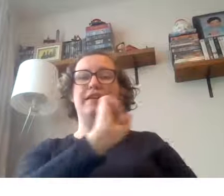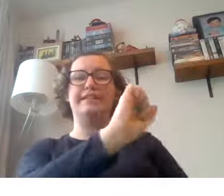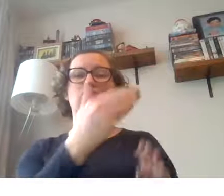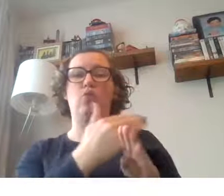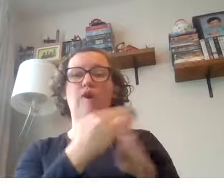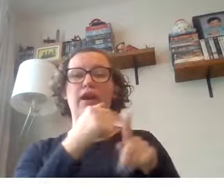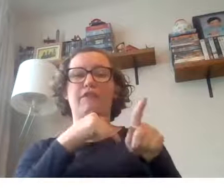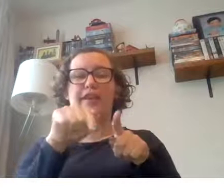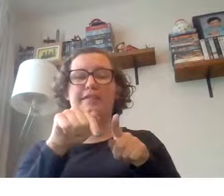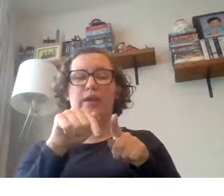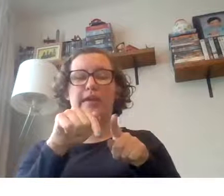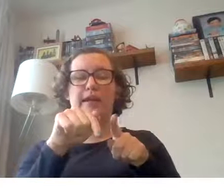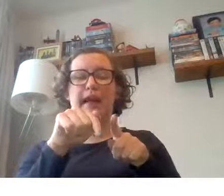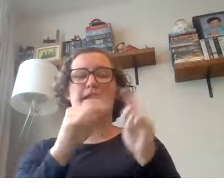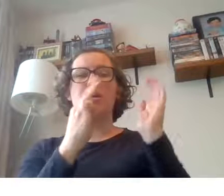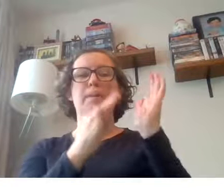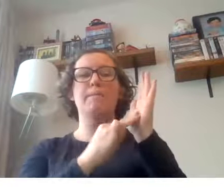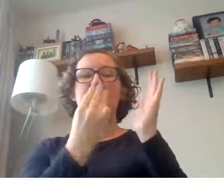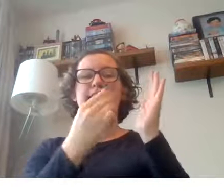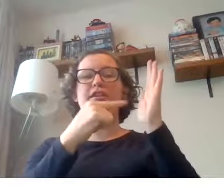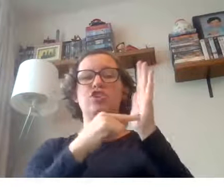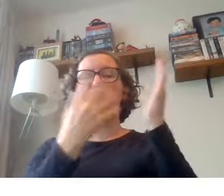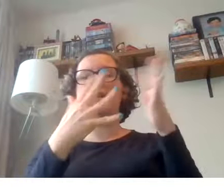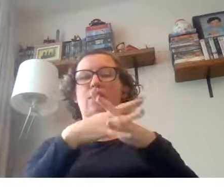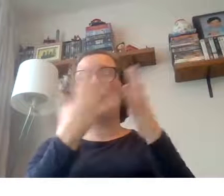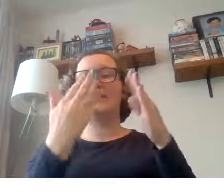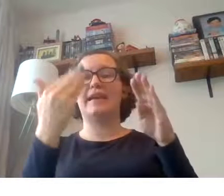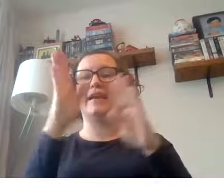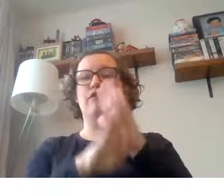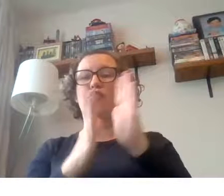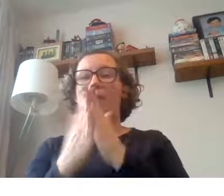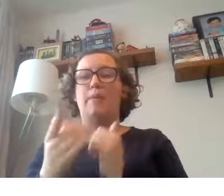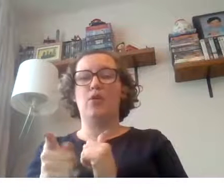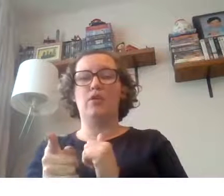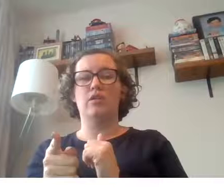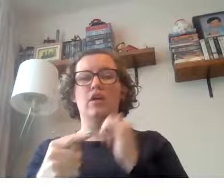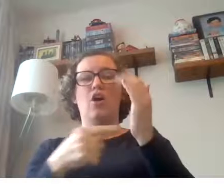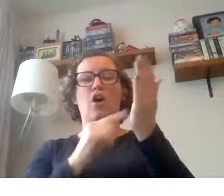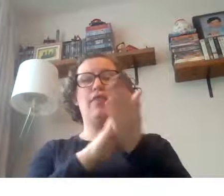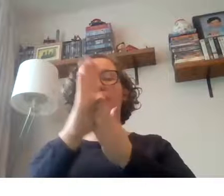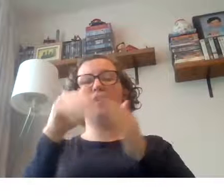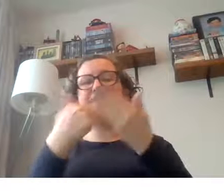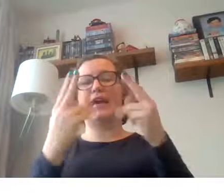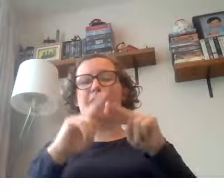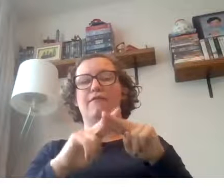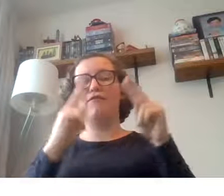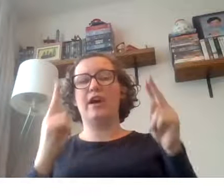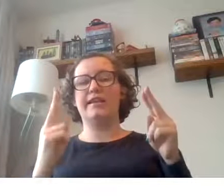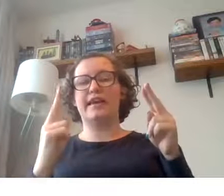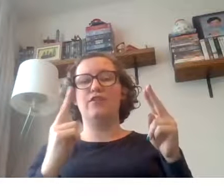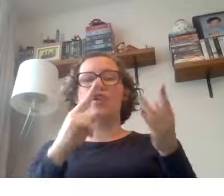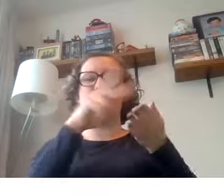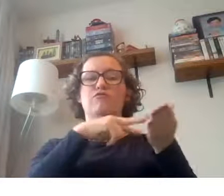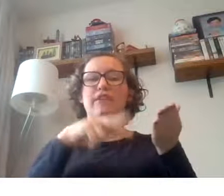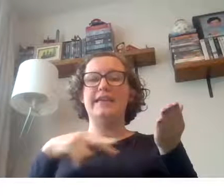one this is your work for this week okay monday tuesday and wednesday from the book on thursday and